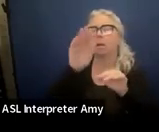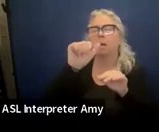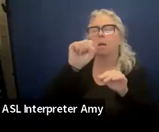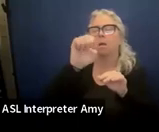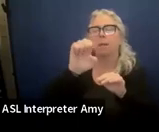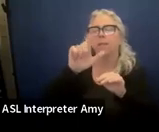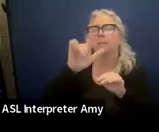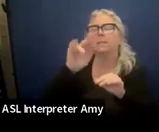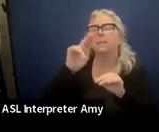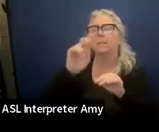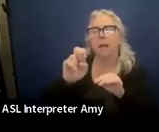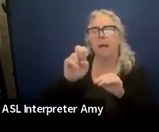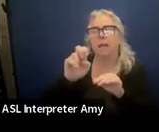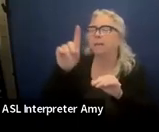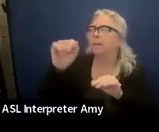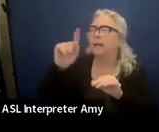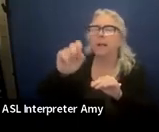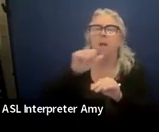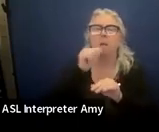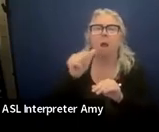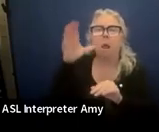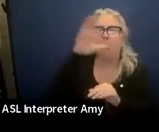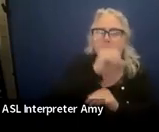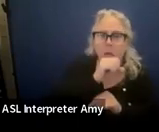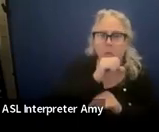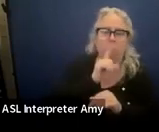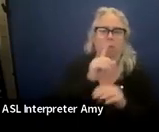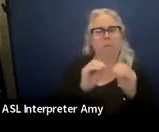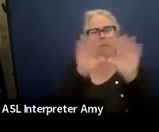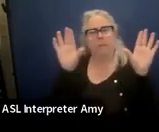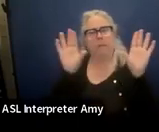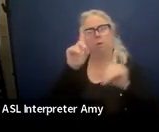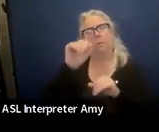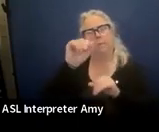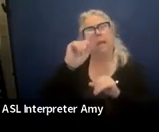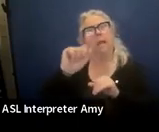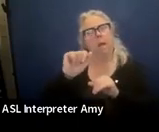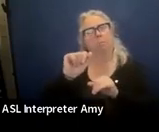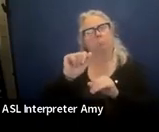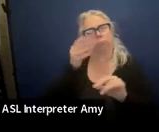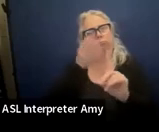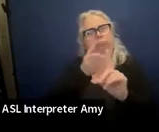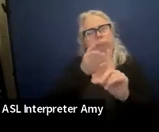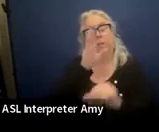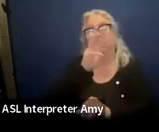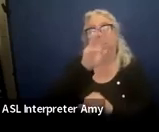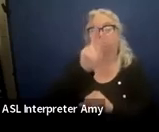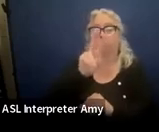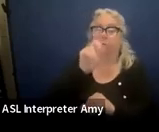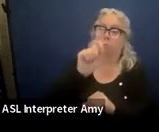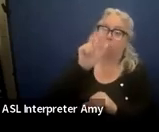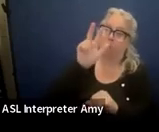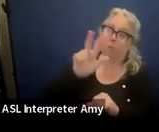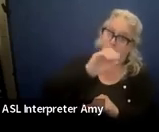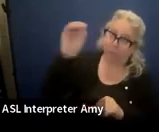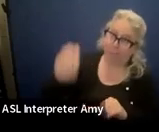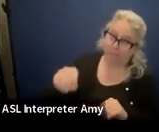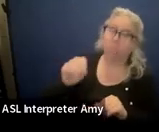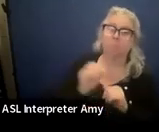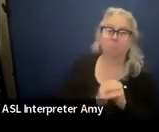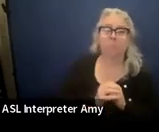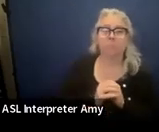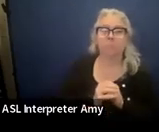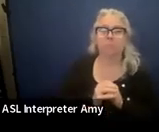subjective in there. It's not approximate. It's a really clear data point, right? 62.3%. You don't have to be that close.